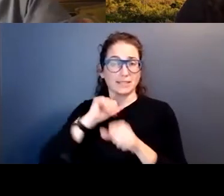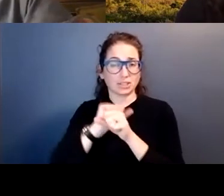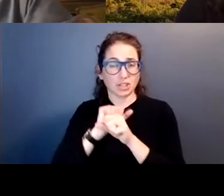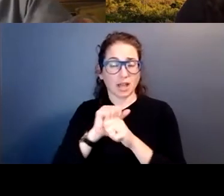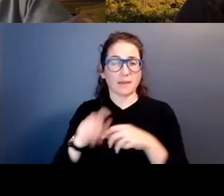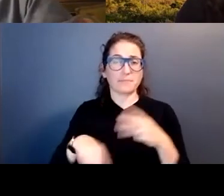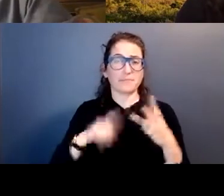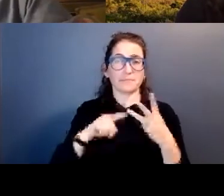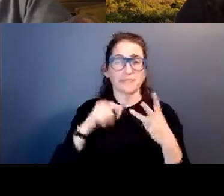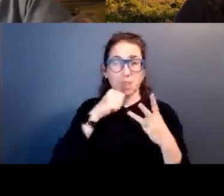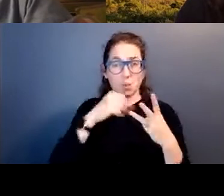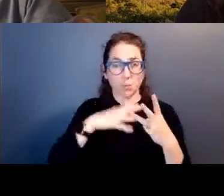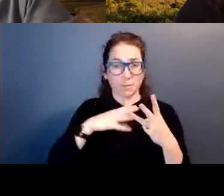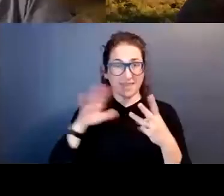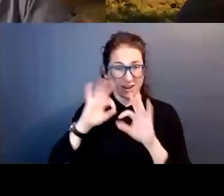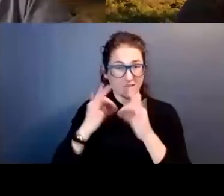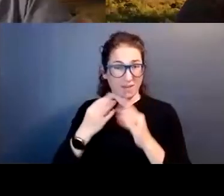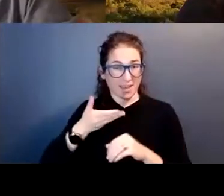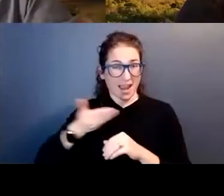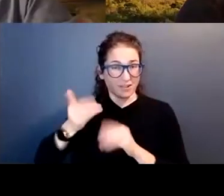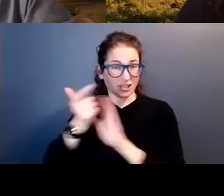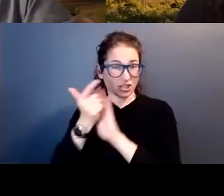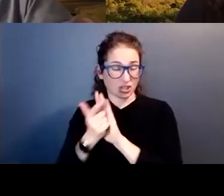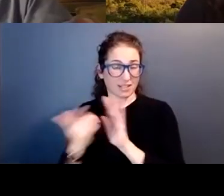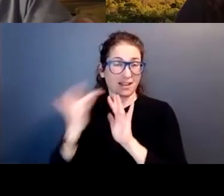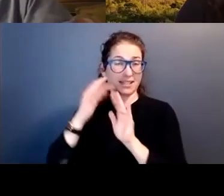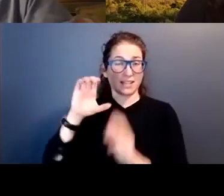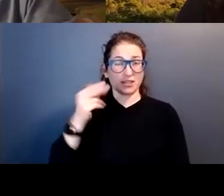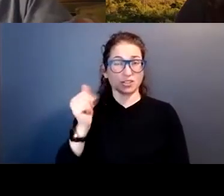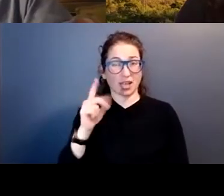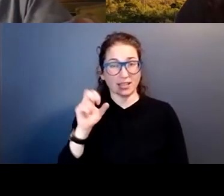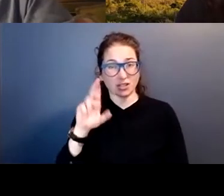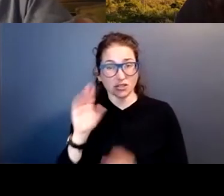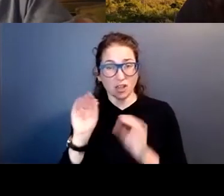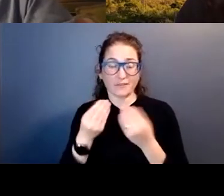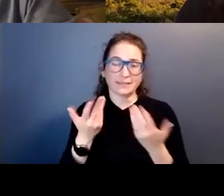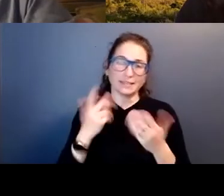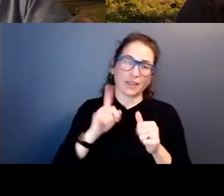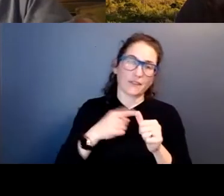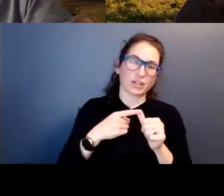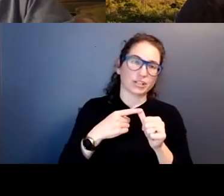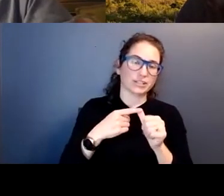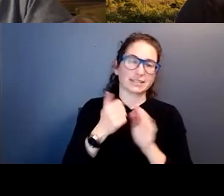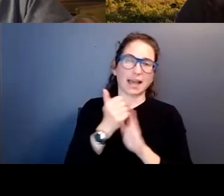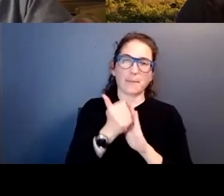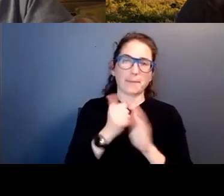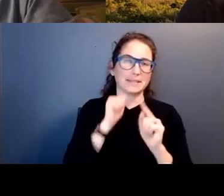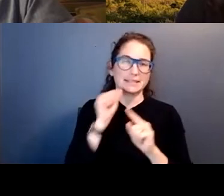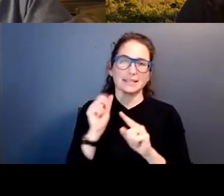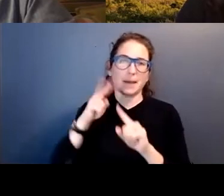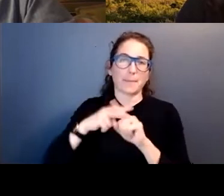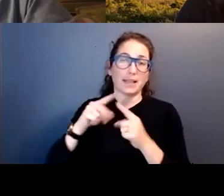women's family hired an attorney, contacted the chancellor's office. Apparently first amendment doesn't apply to me, but only to them.